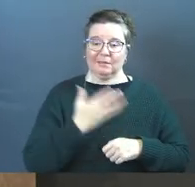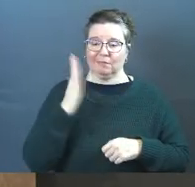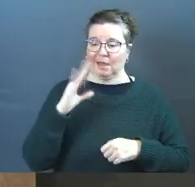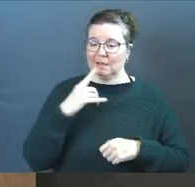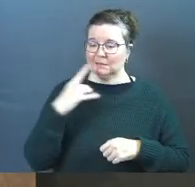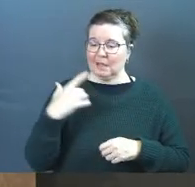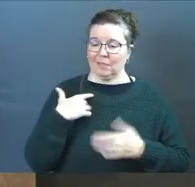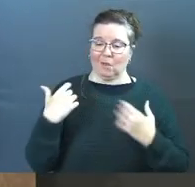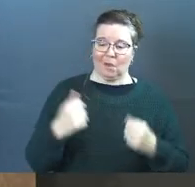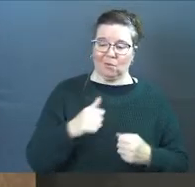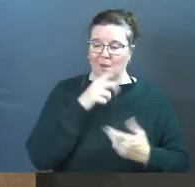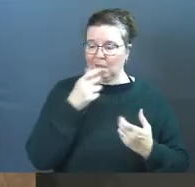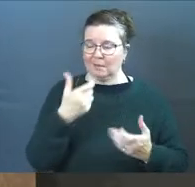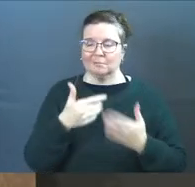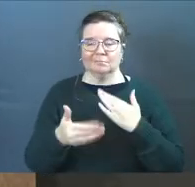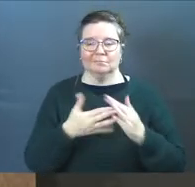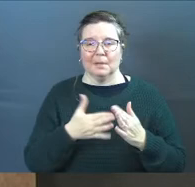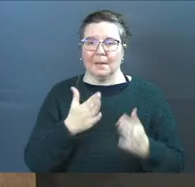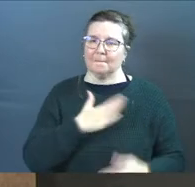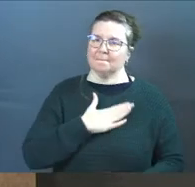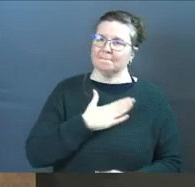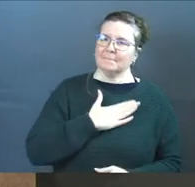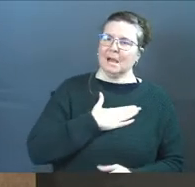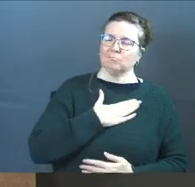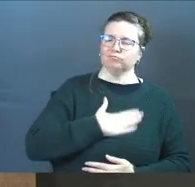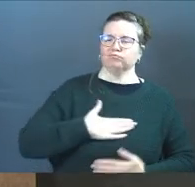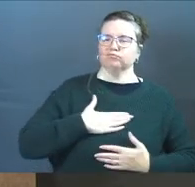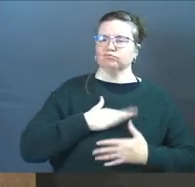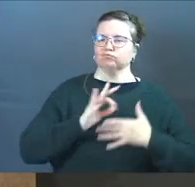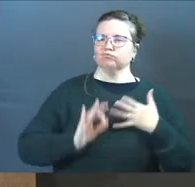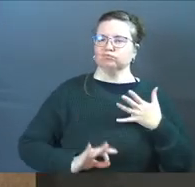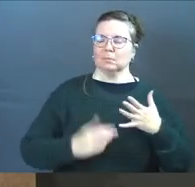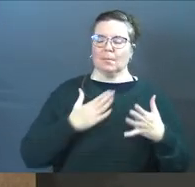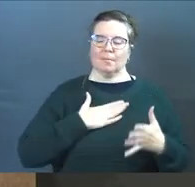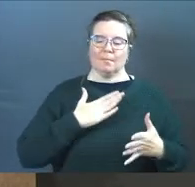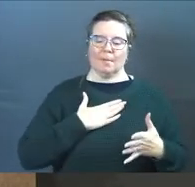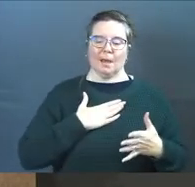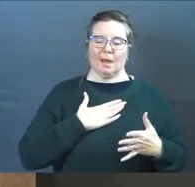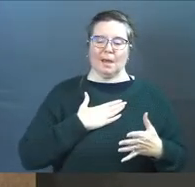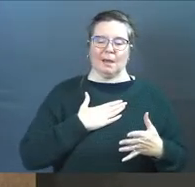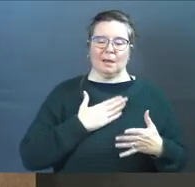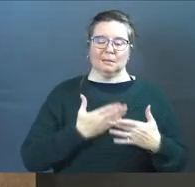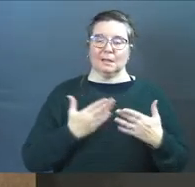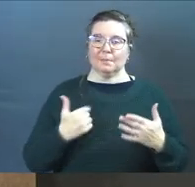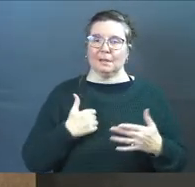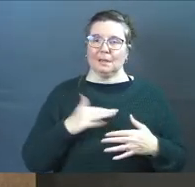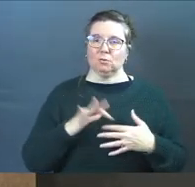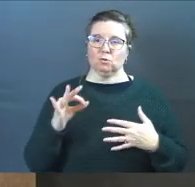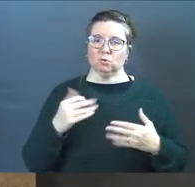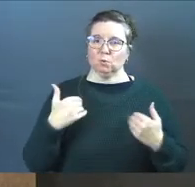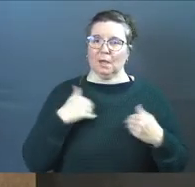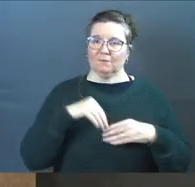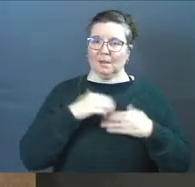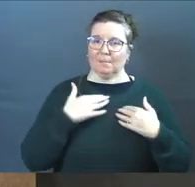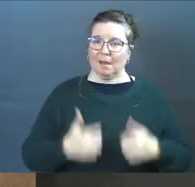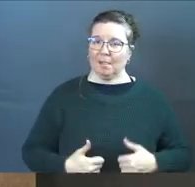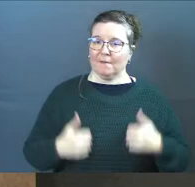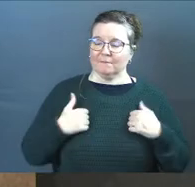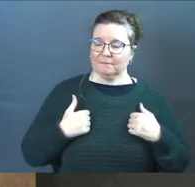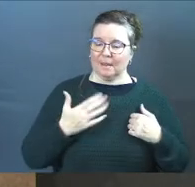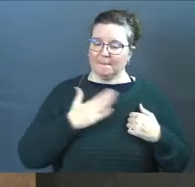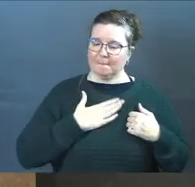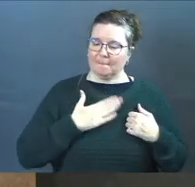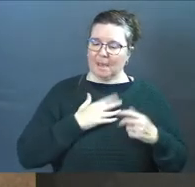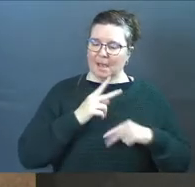or not God says they're healthy they will be my entertainment choices and my substances that I choose to have in my life